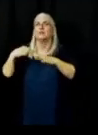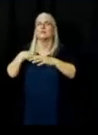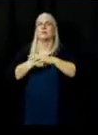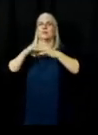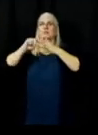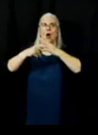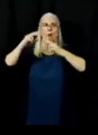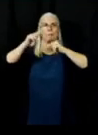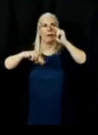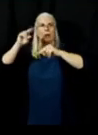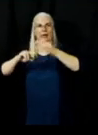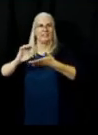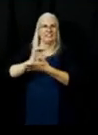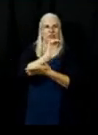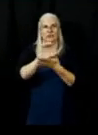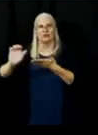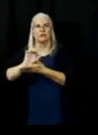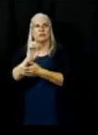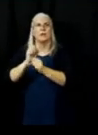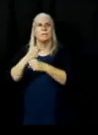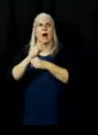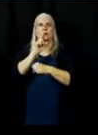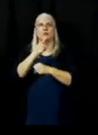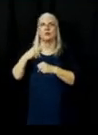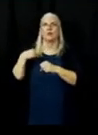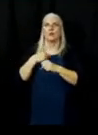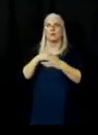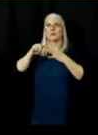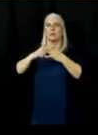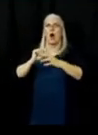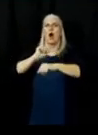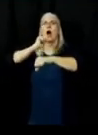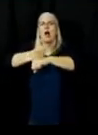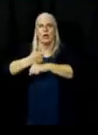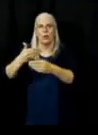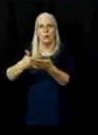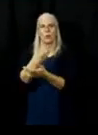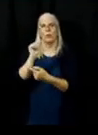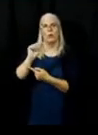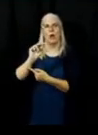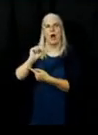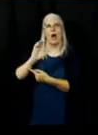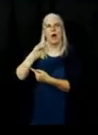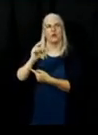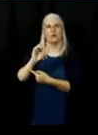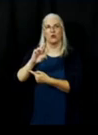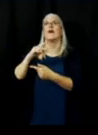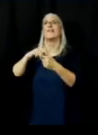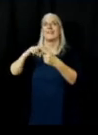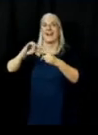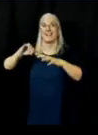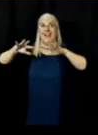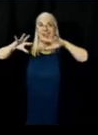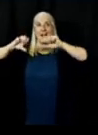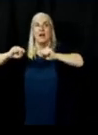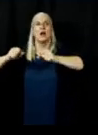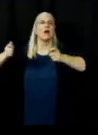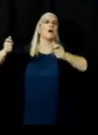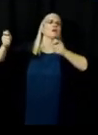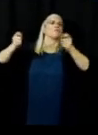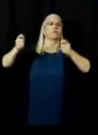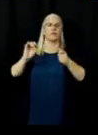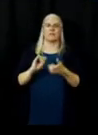creating our anchors so to speak and then we continue to mop up and get those contained so that's it for your questions tonight thank you